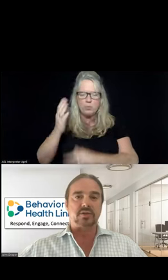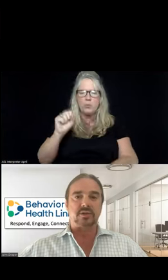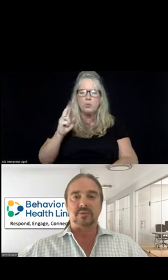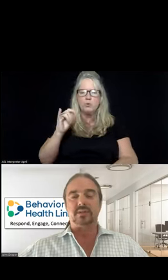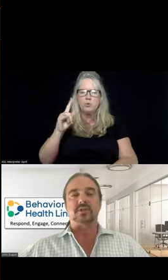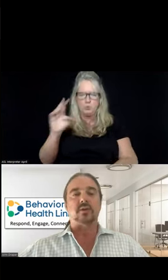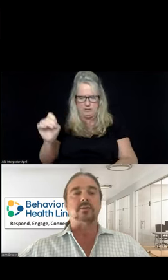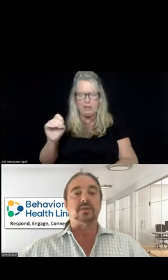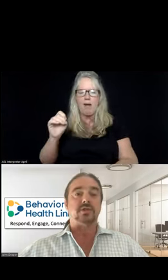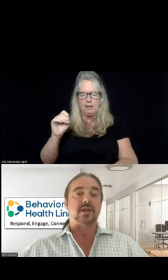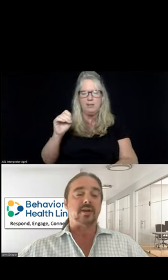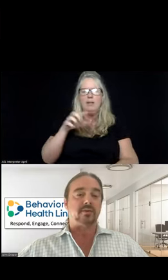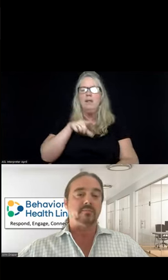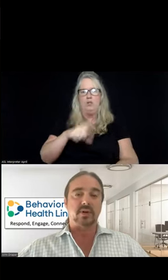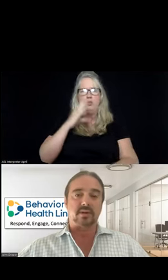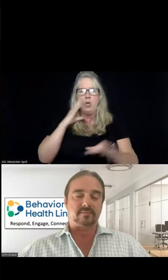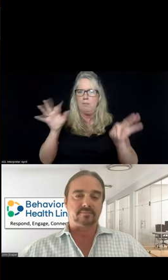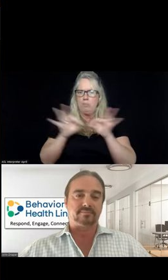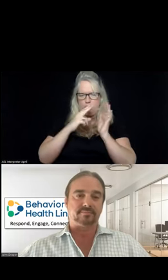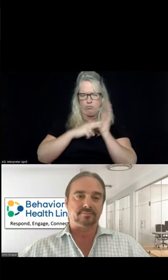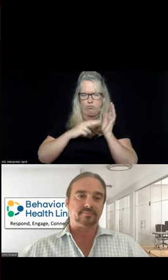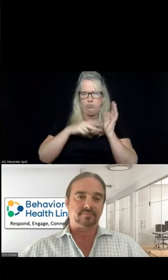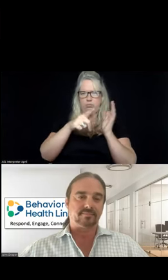Be sure to read this article and check out her book.